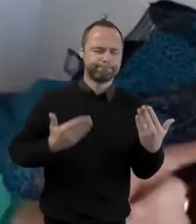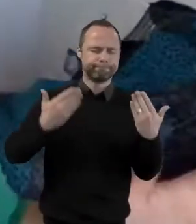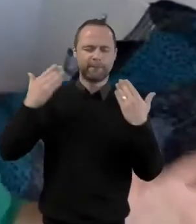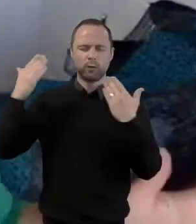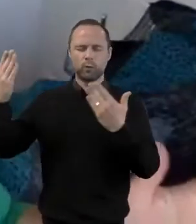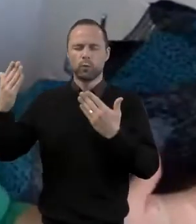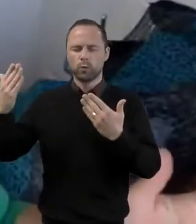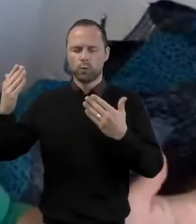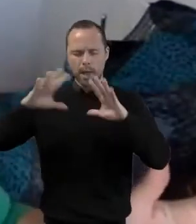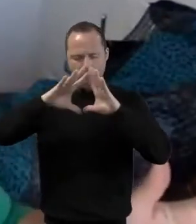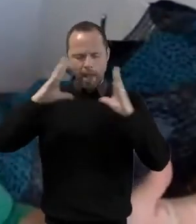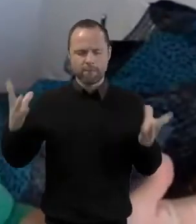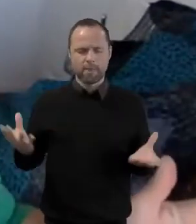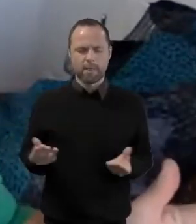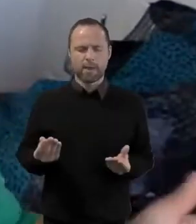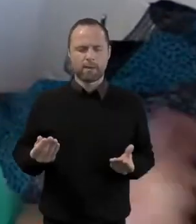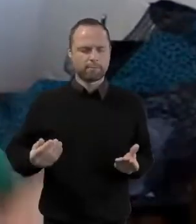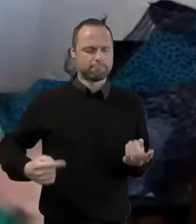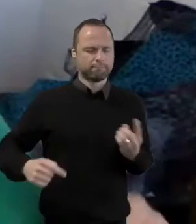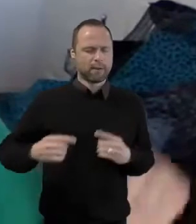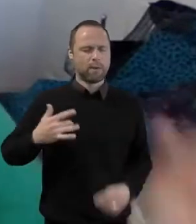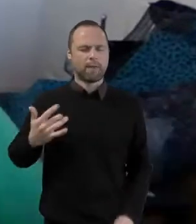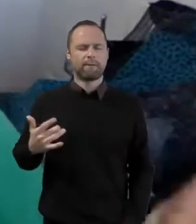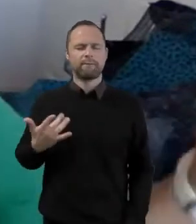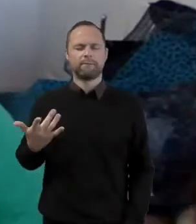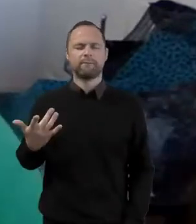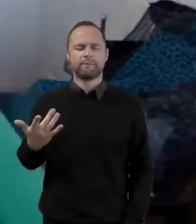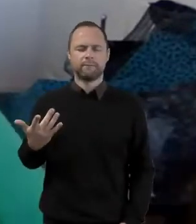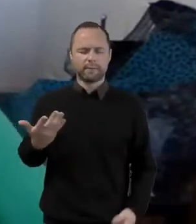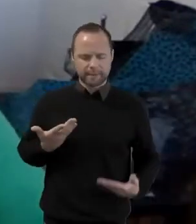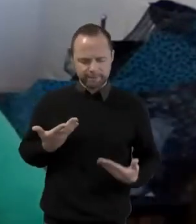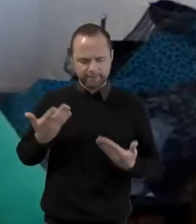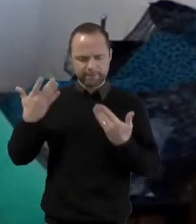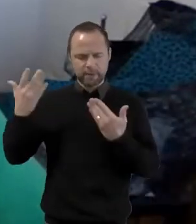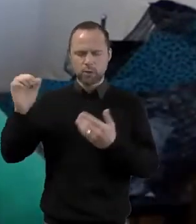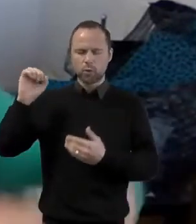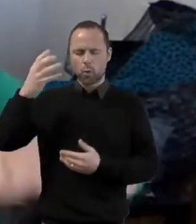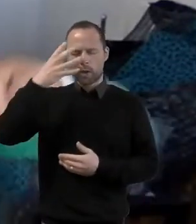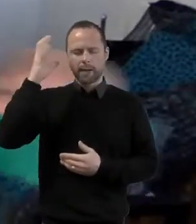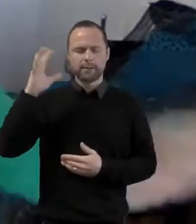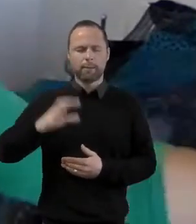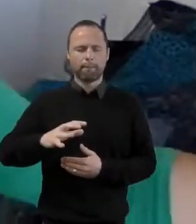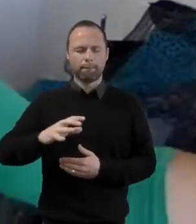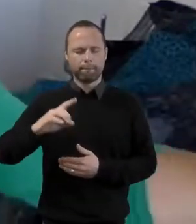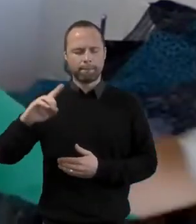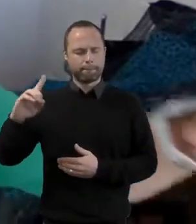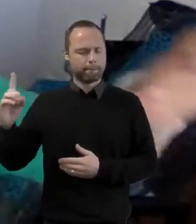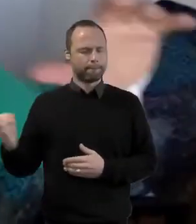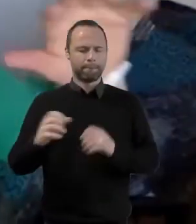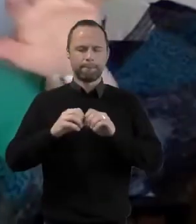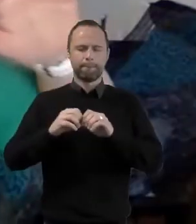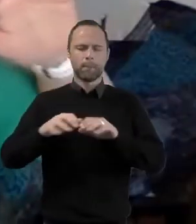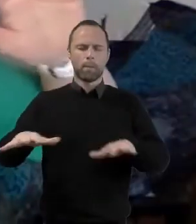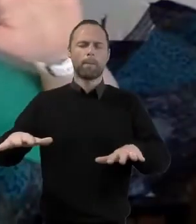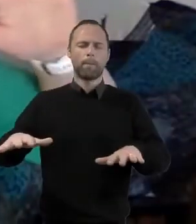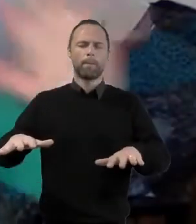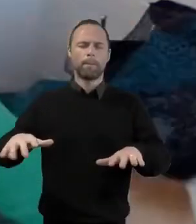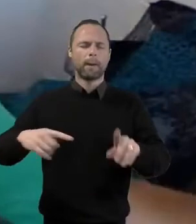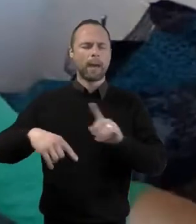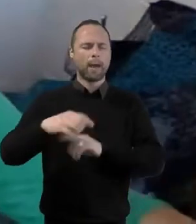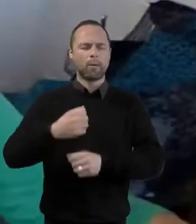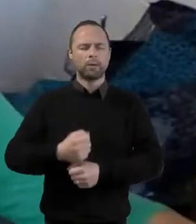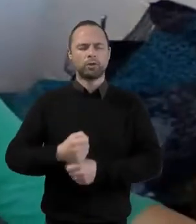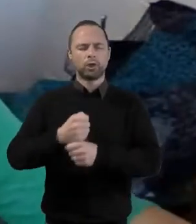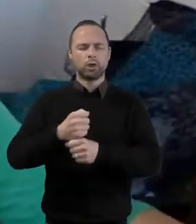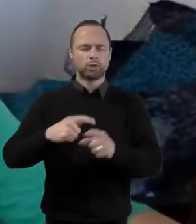part of our lives. May your kingdom come amongst our church communities, uh,